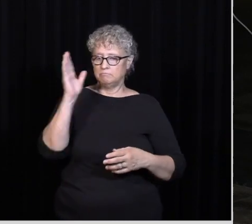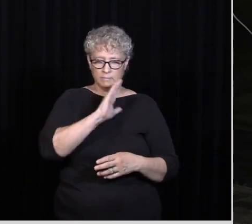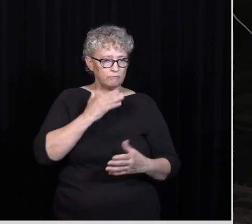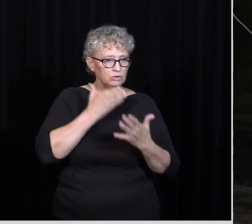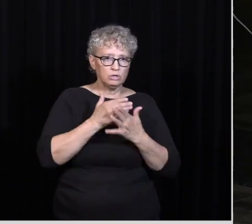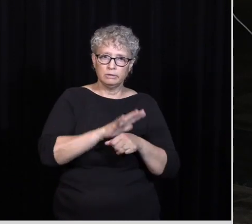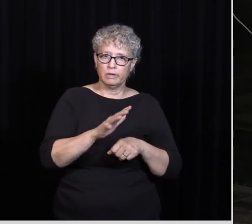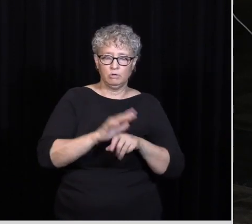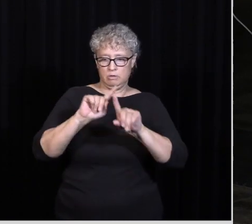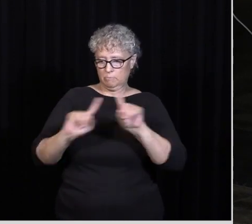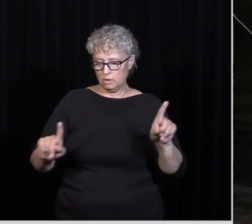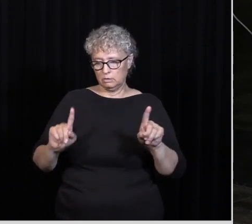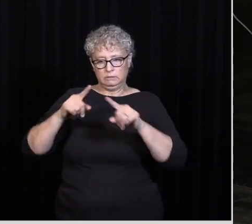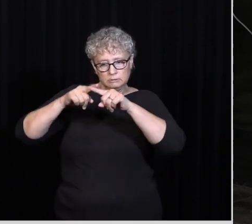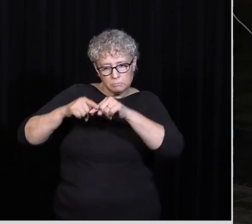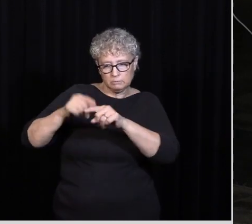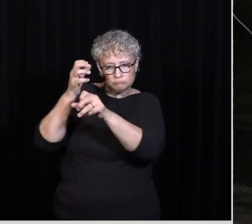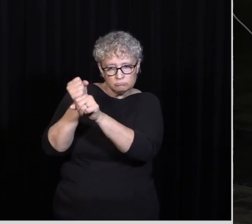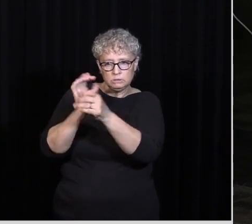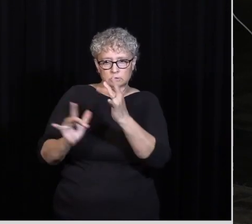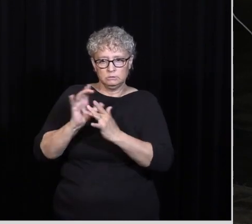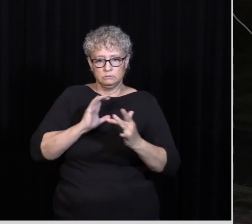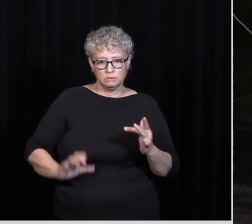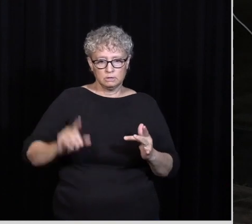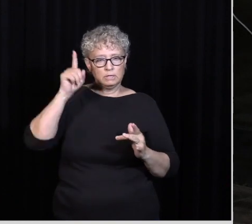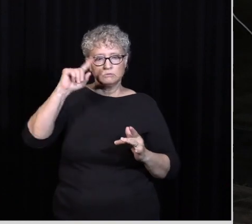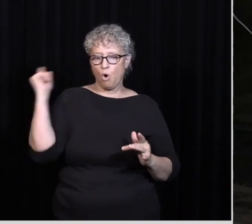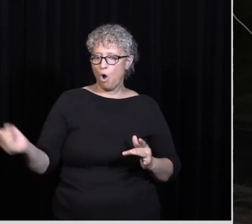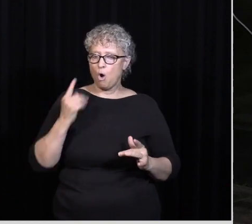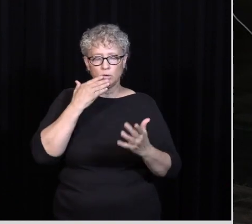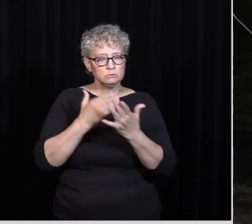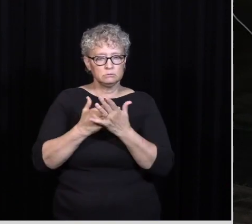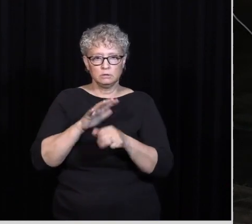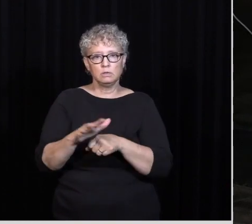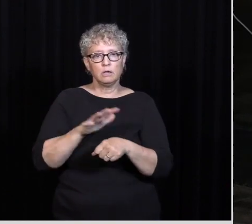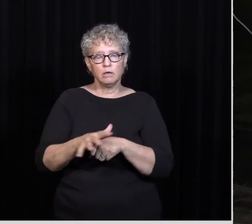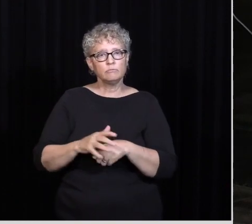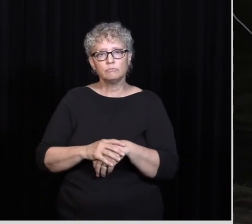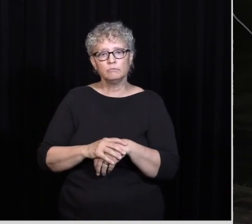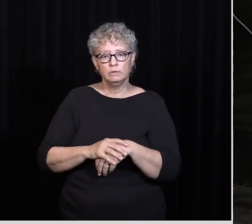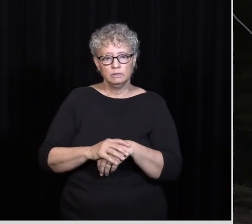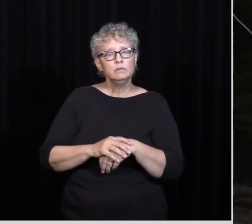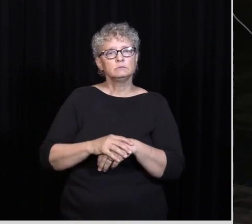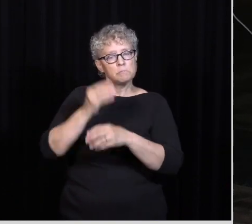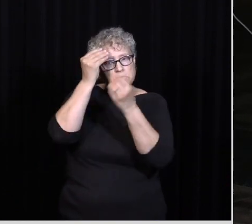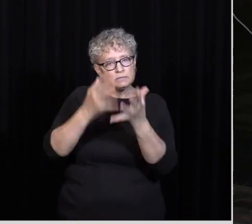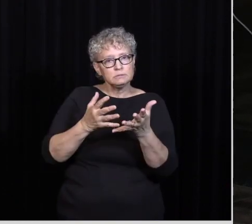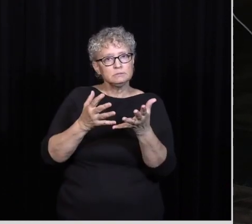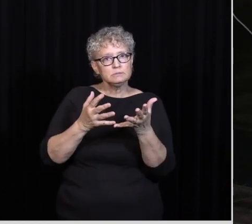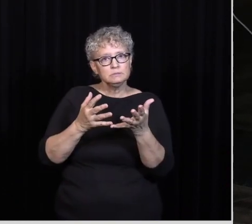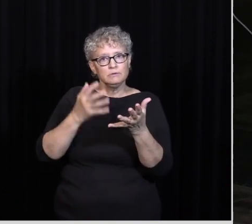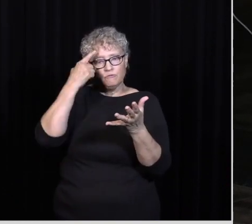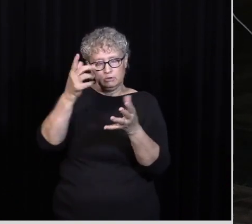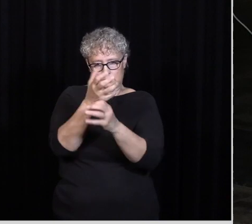But If I Rely On Jesus Christ He's Always Good Enough This Is The Message Of Salvation Like If You're